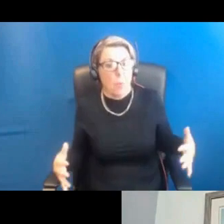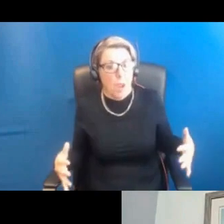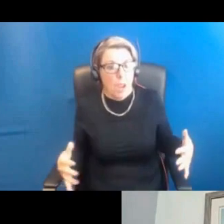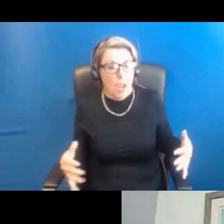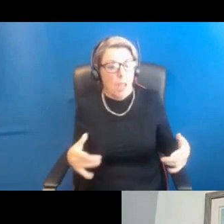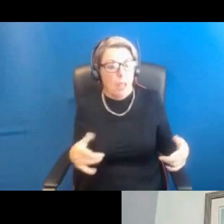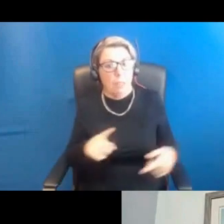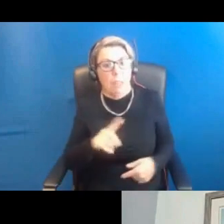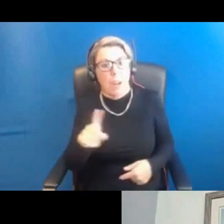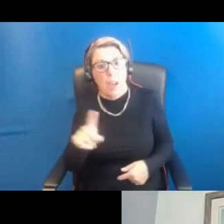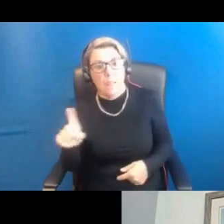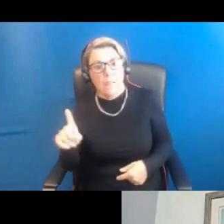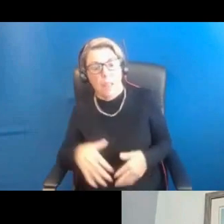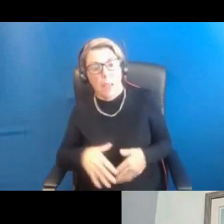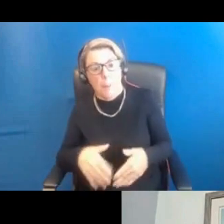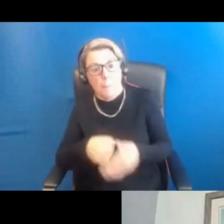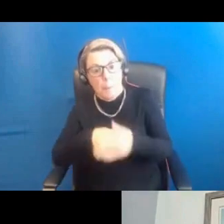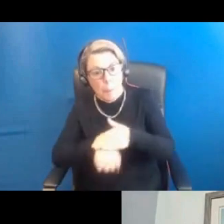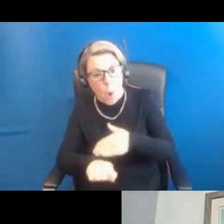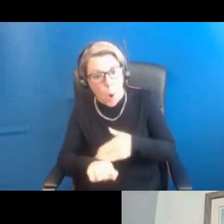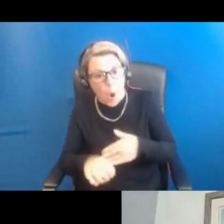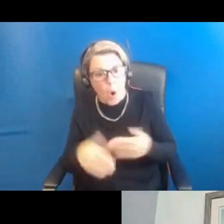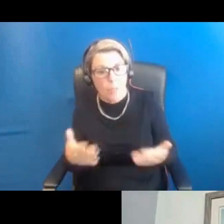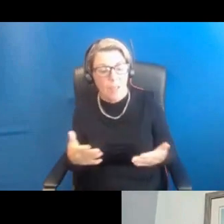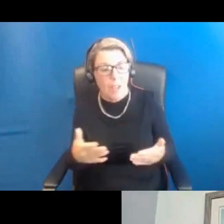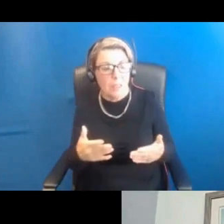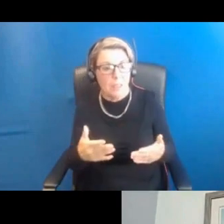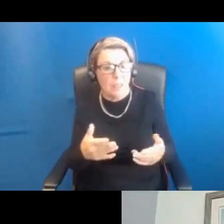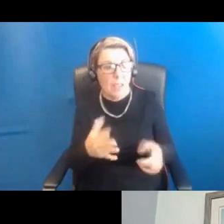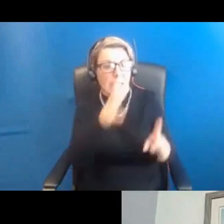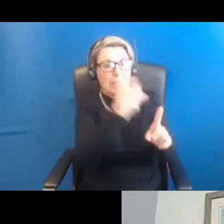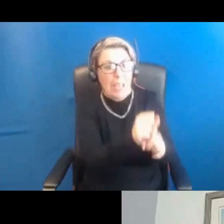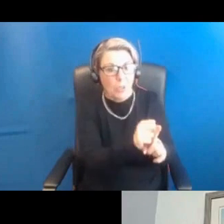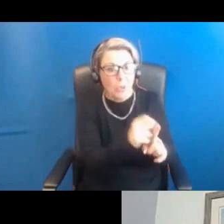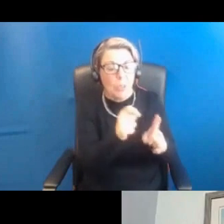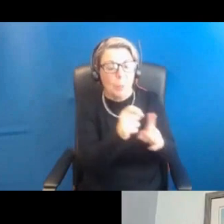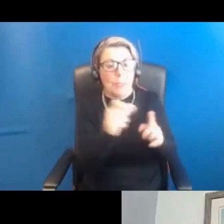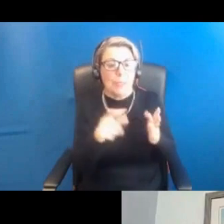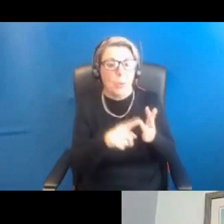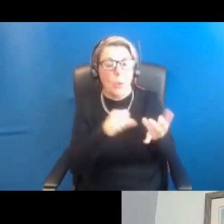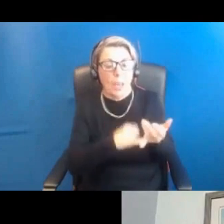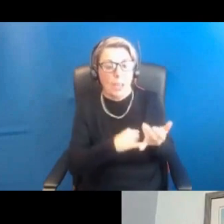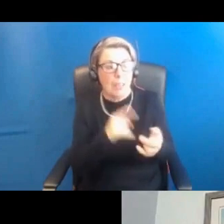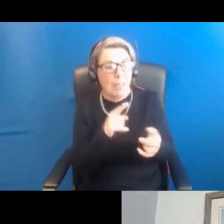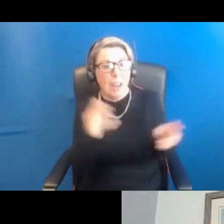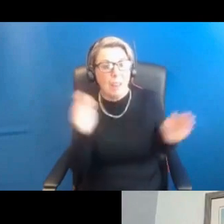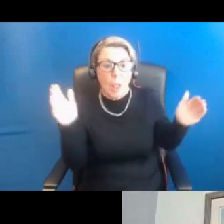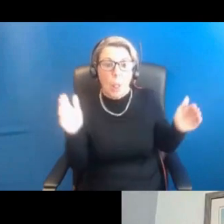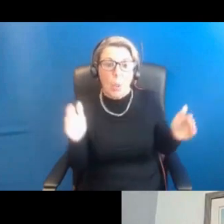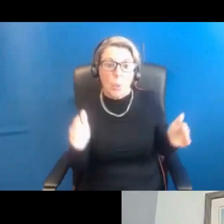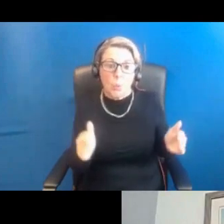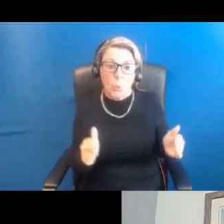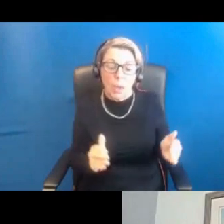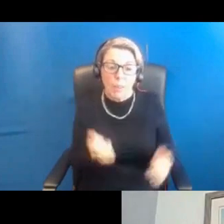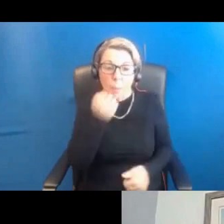diagnosed with polycystic ovary syndrome. And then if they get their weight back down to the level it was before they conceived previously, the periods will go